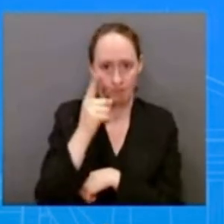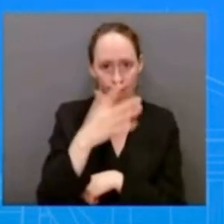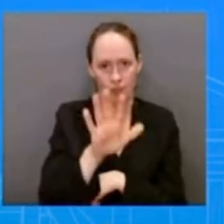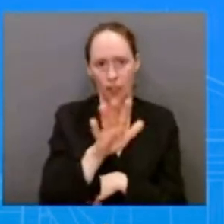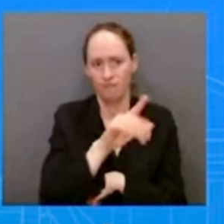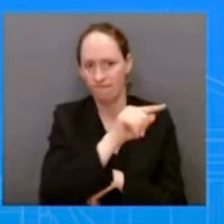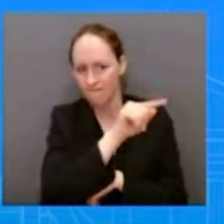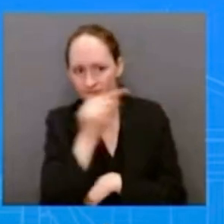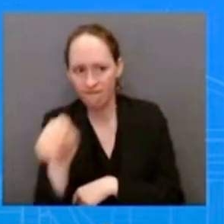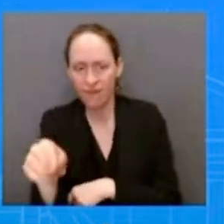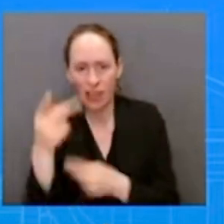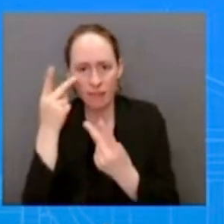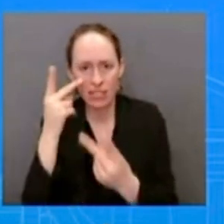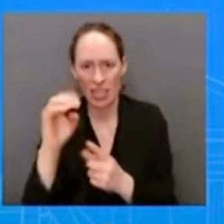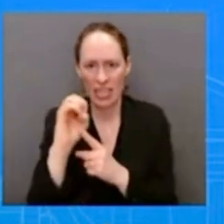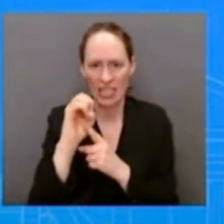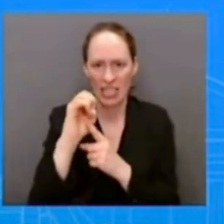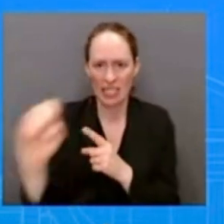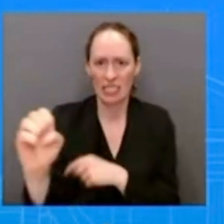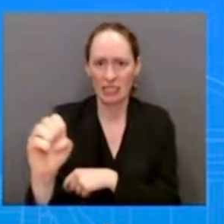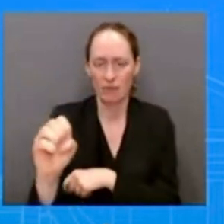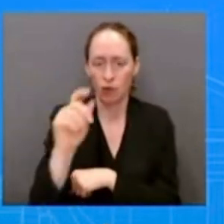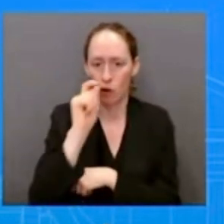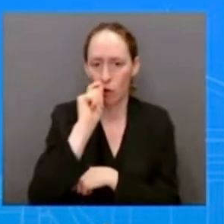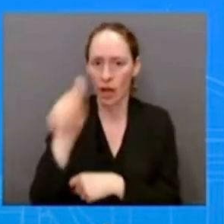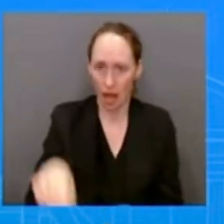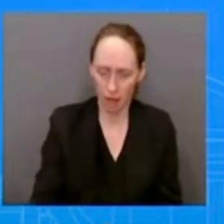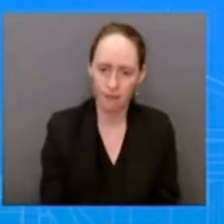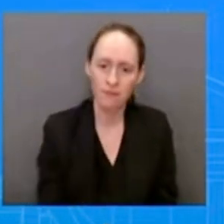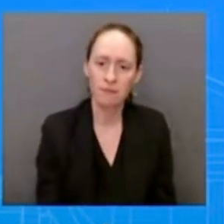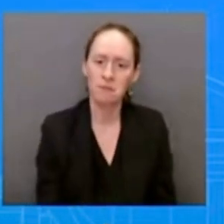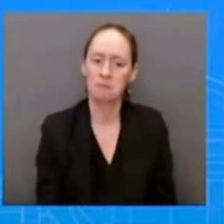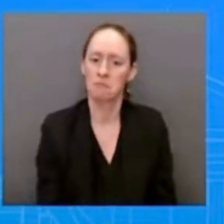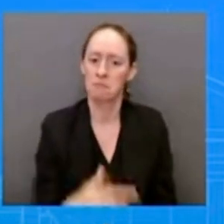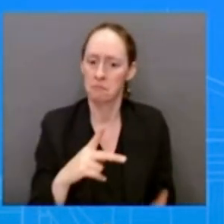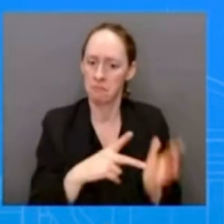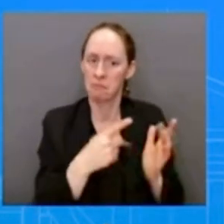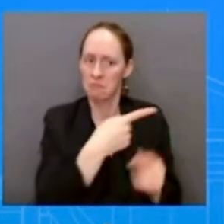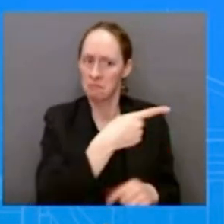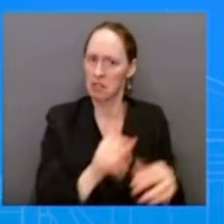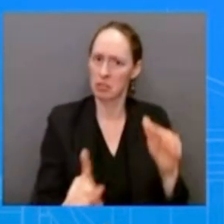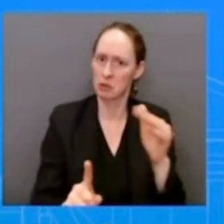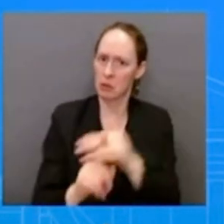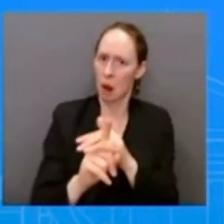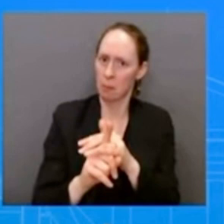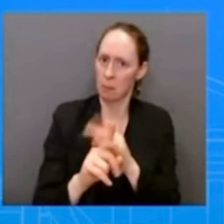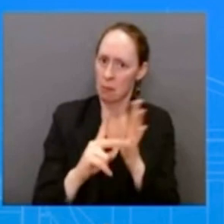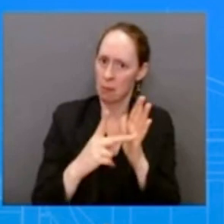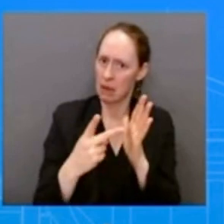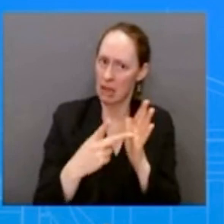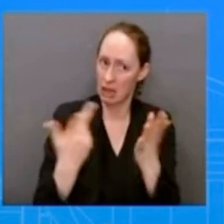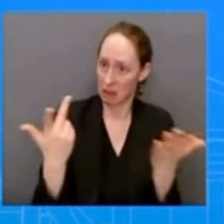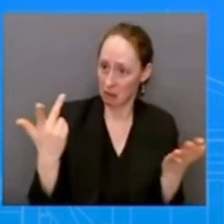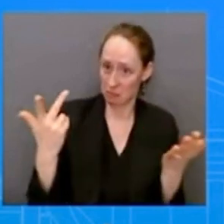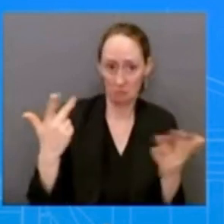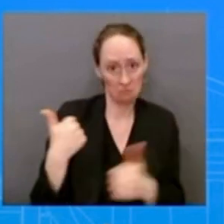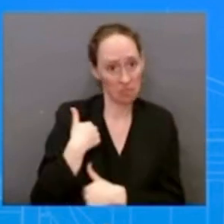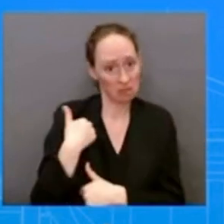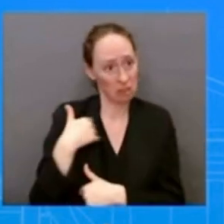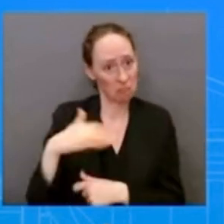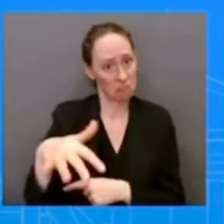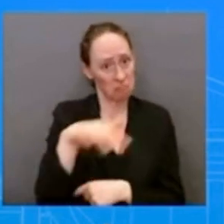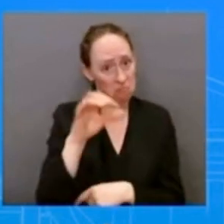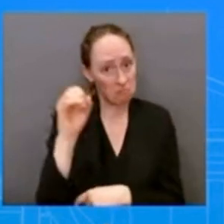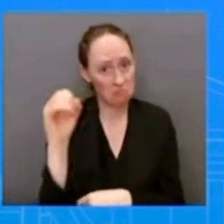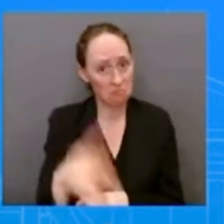strength of the Ukrainian positions there and then secondly a lot has been made about the relative significance of about the moods what does